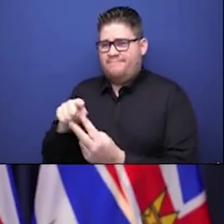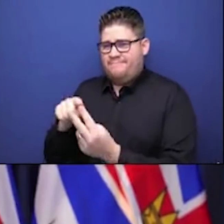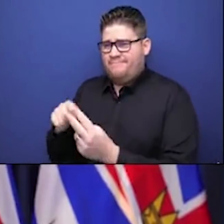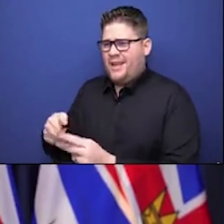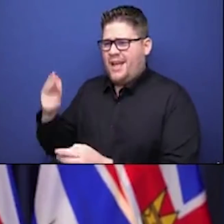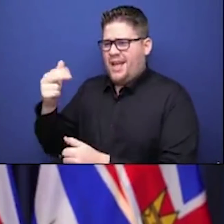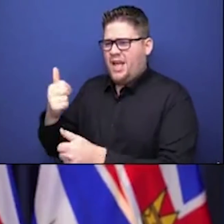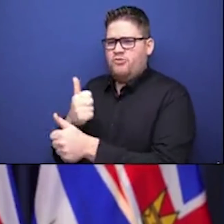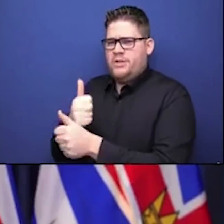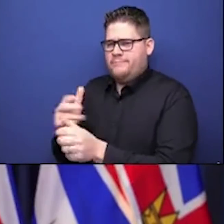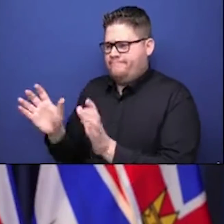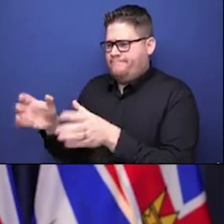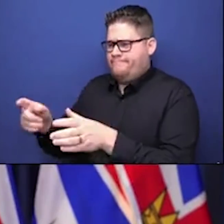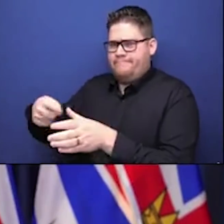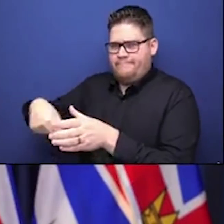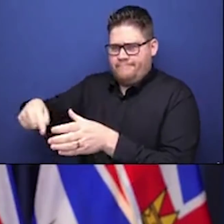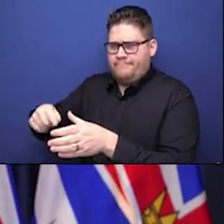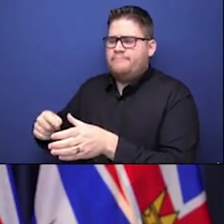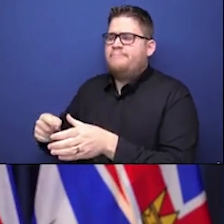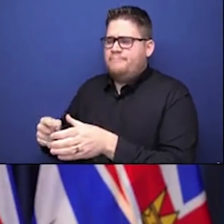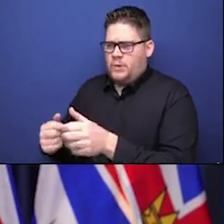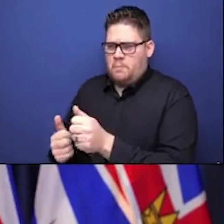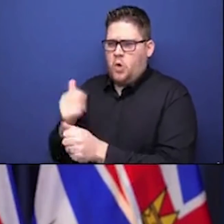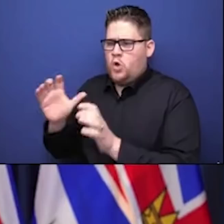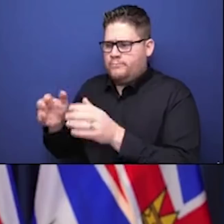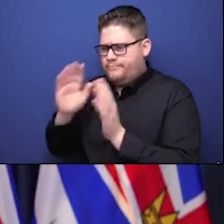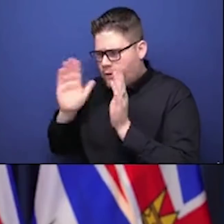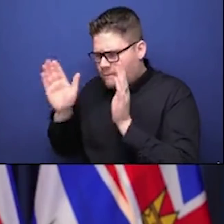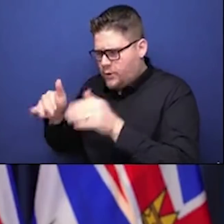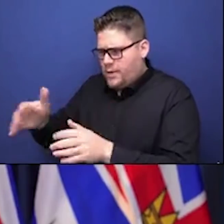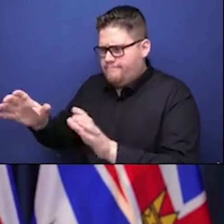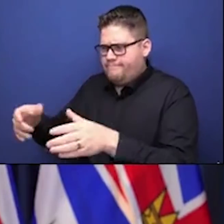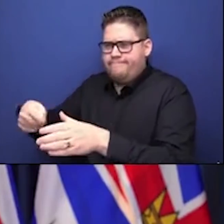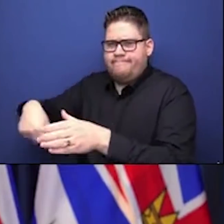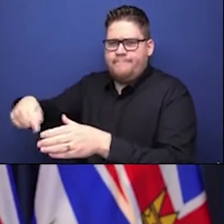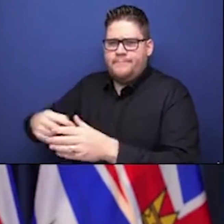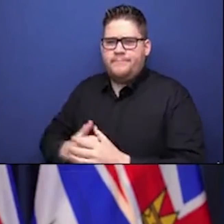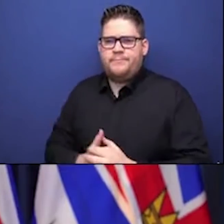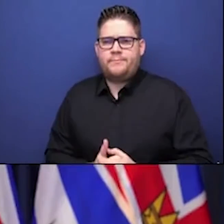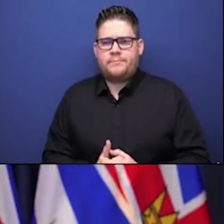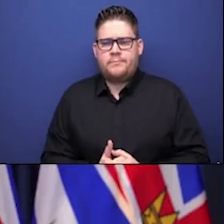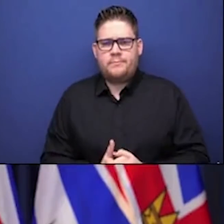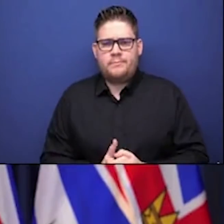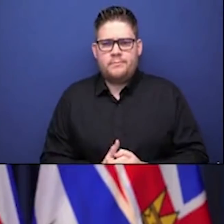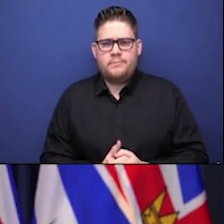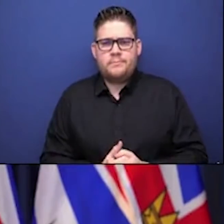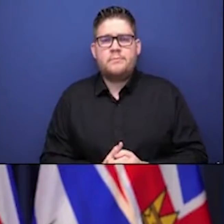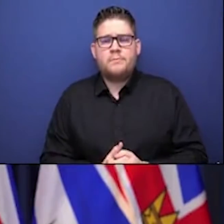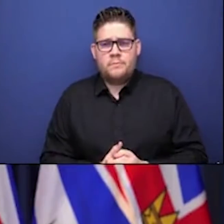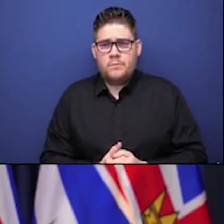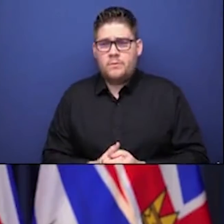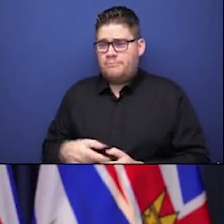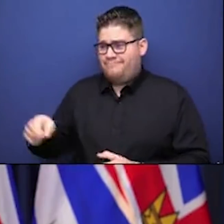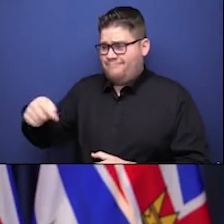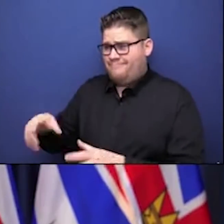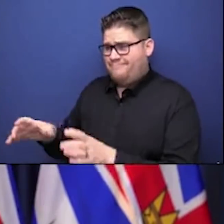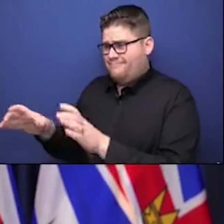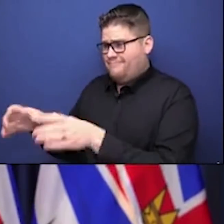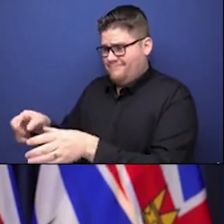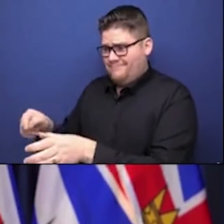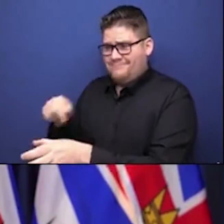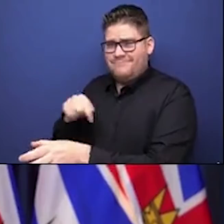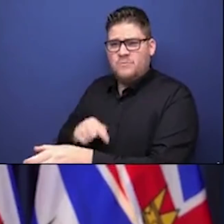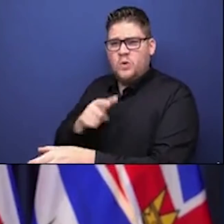those that are most vulnerable and the people who care for them. And I want to say that it's been an extraordinary number of weeks where we've seen